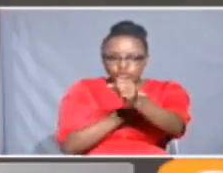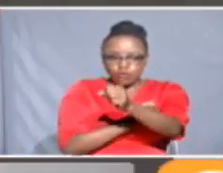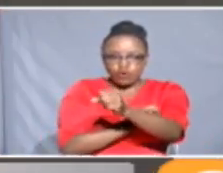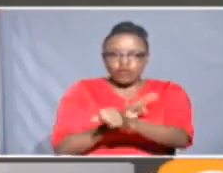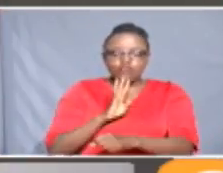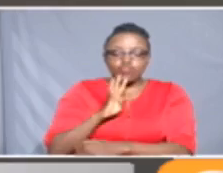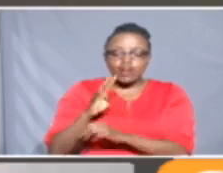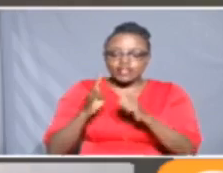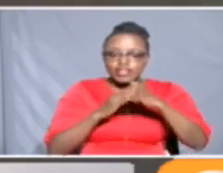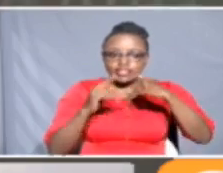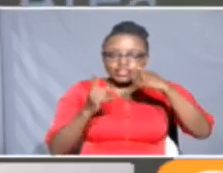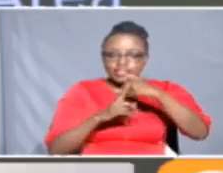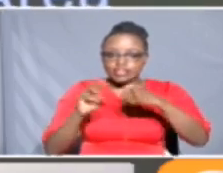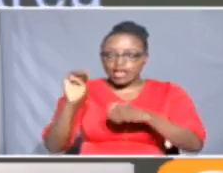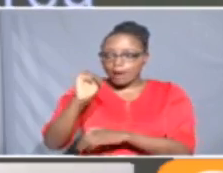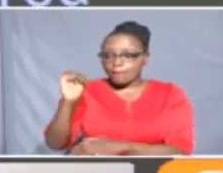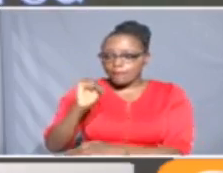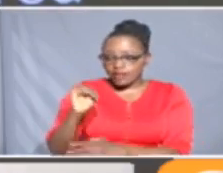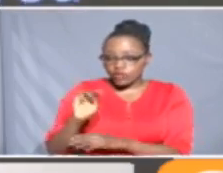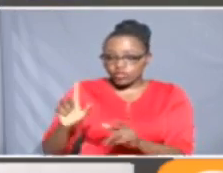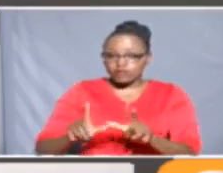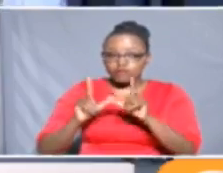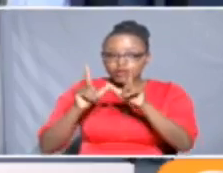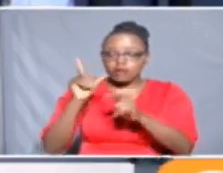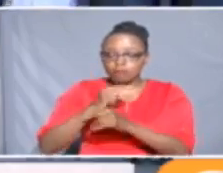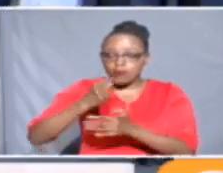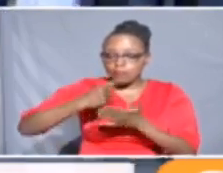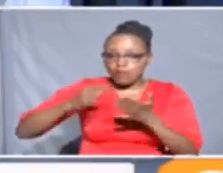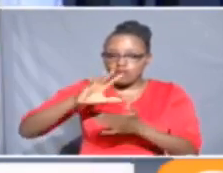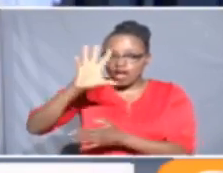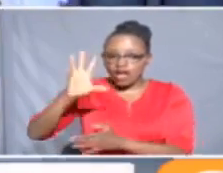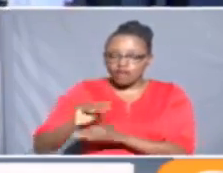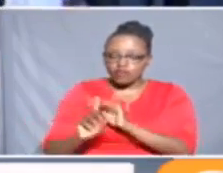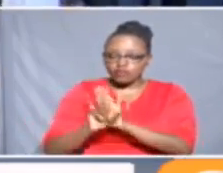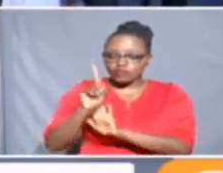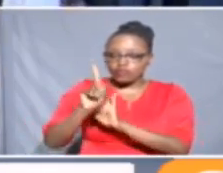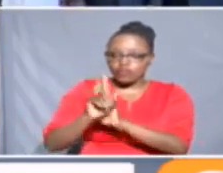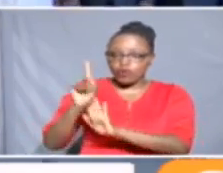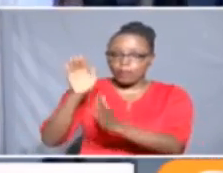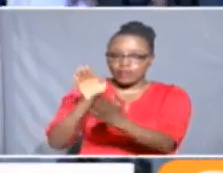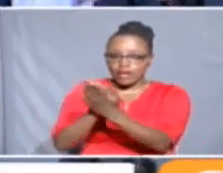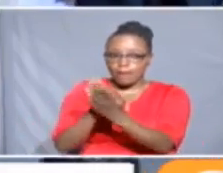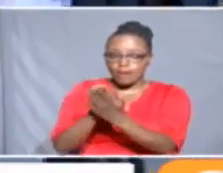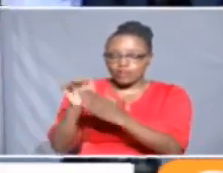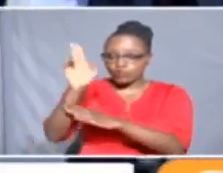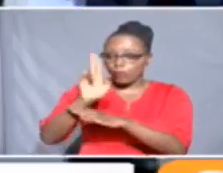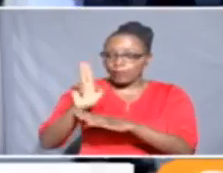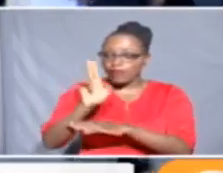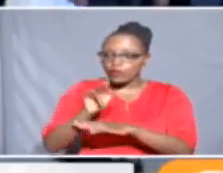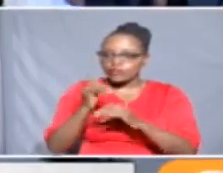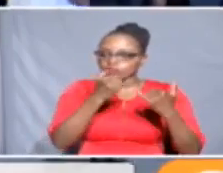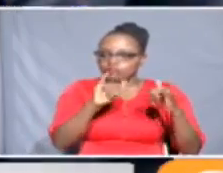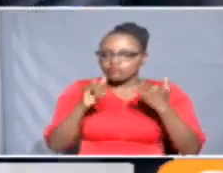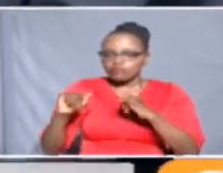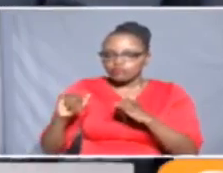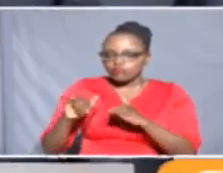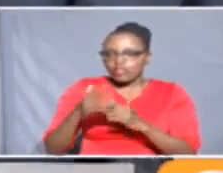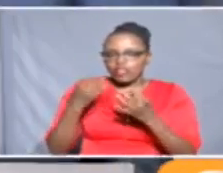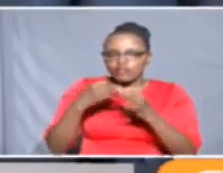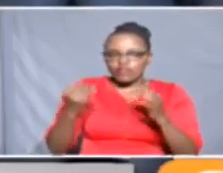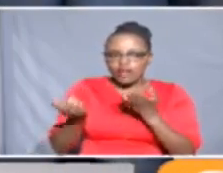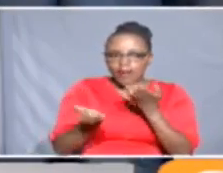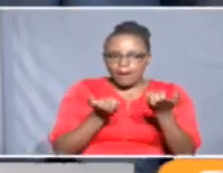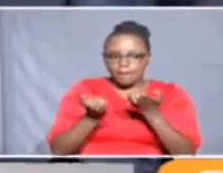496 million shilling grant signed by the African Development Bank to be used in implementing the free trade